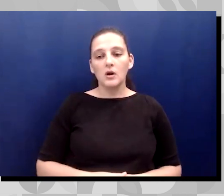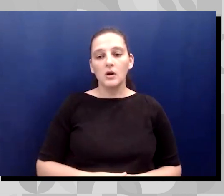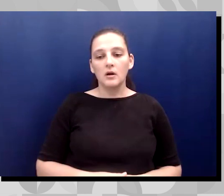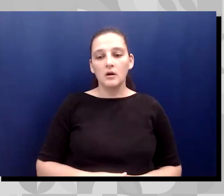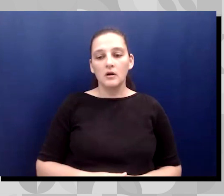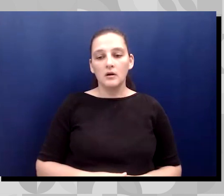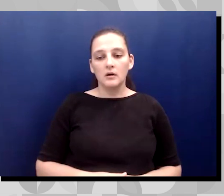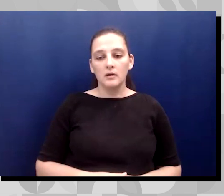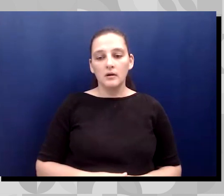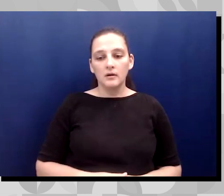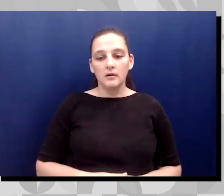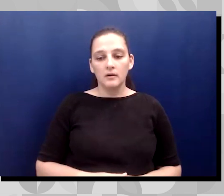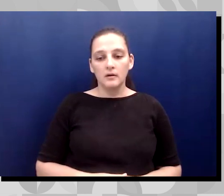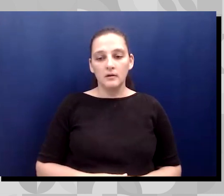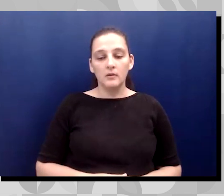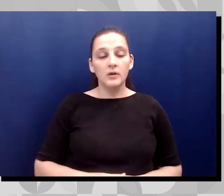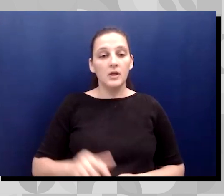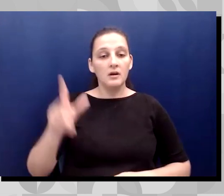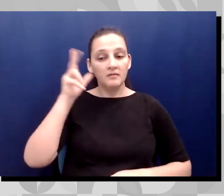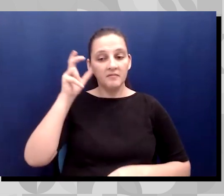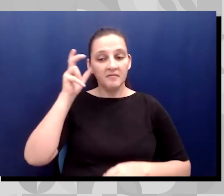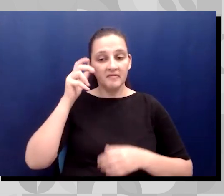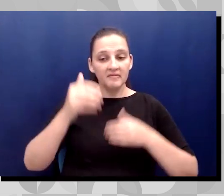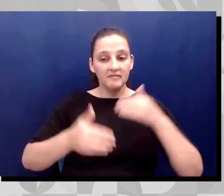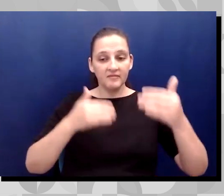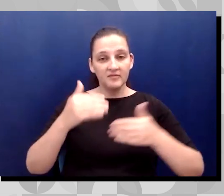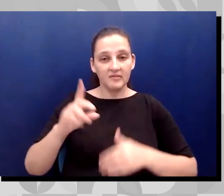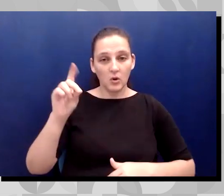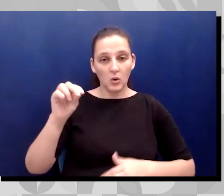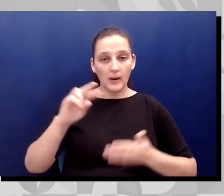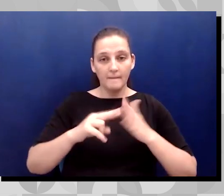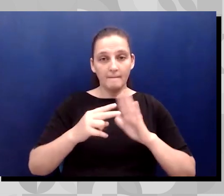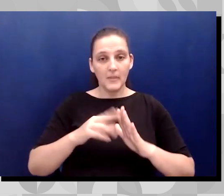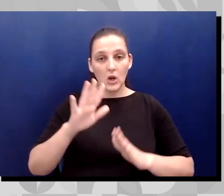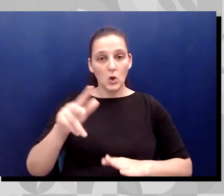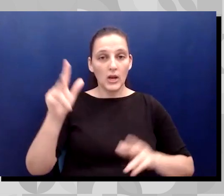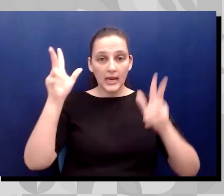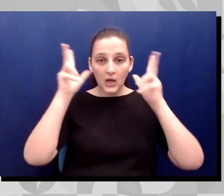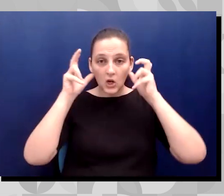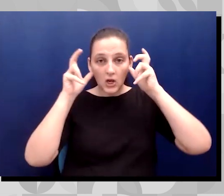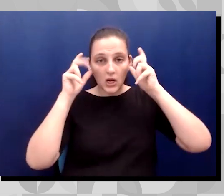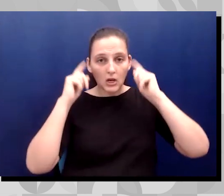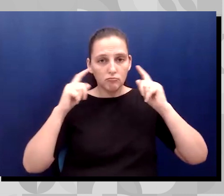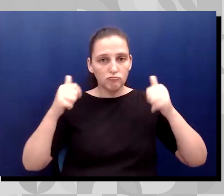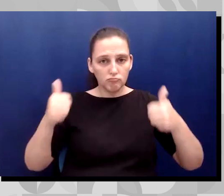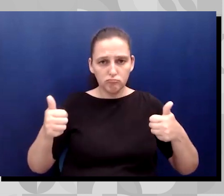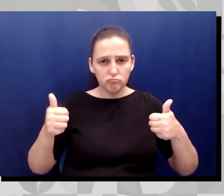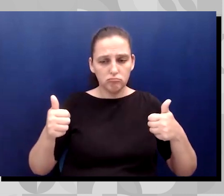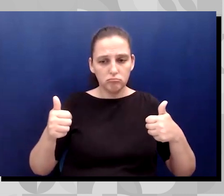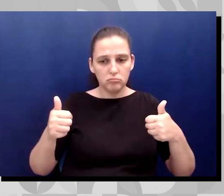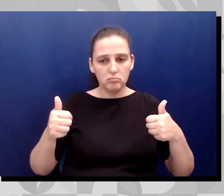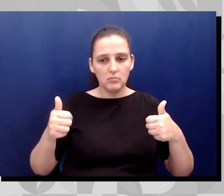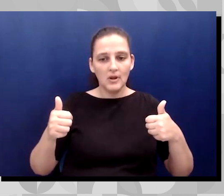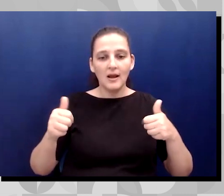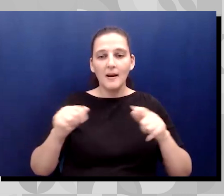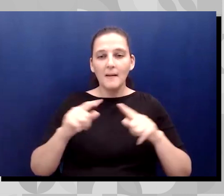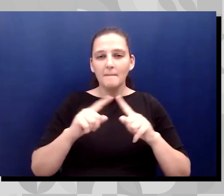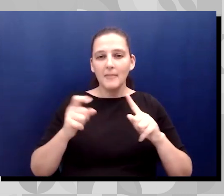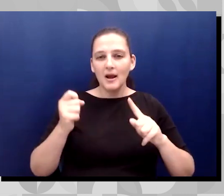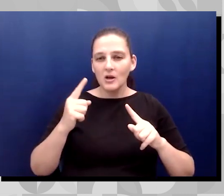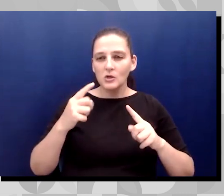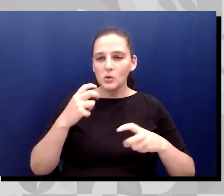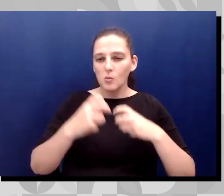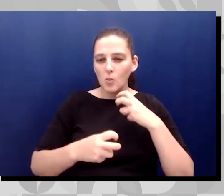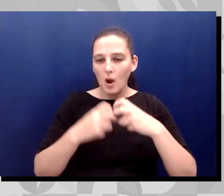with auditory processing disorder, your, your hearing works, it works, but there is a problem in how